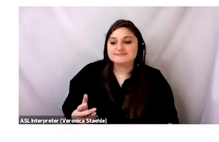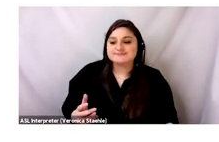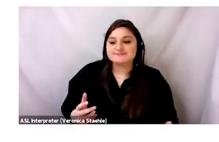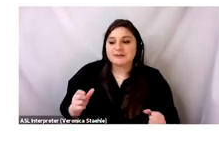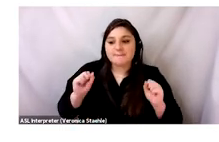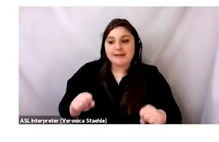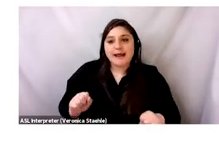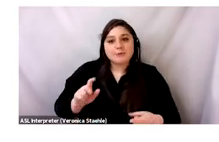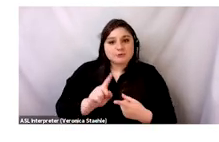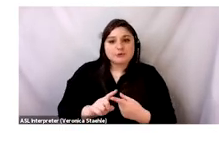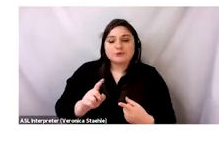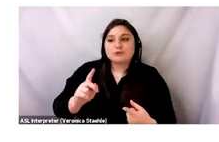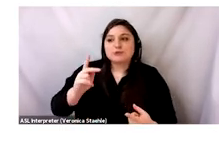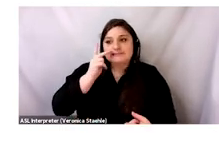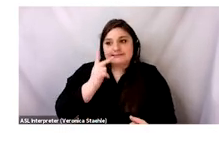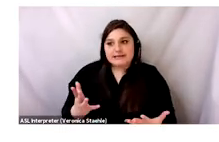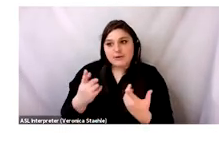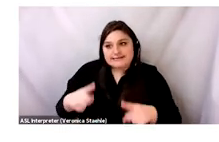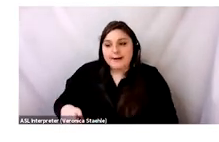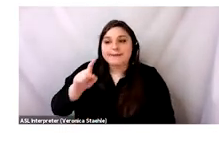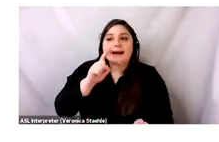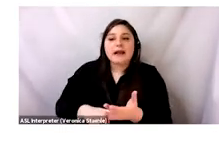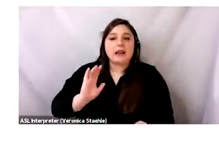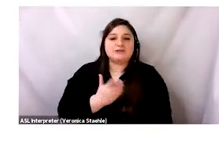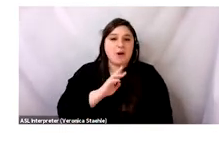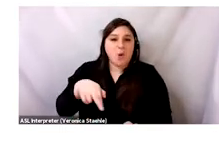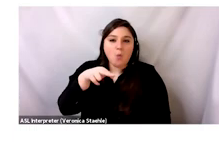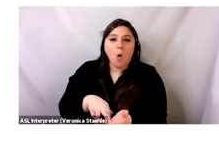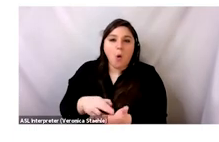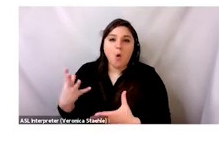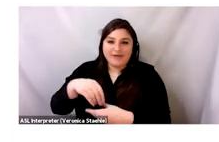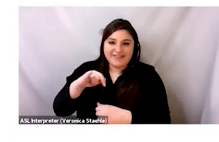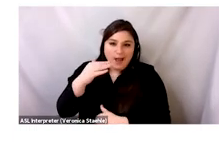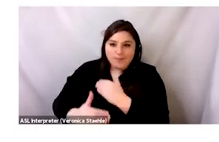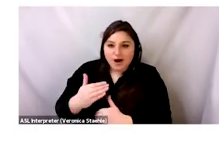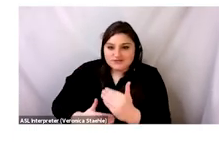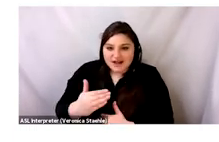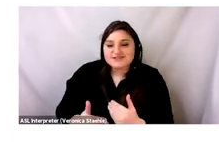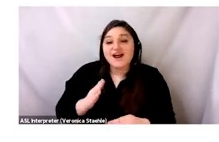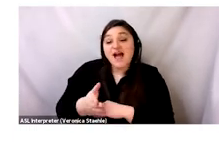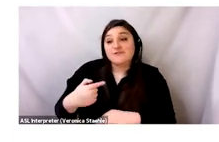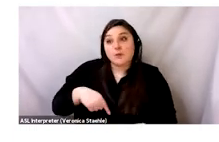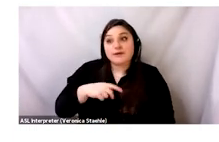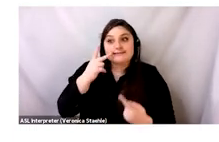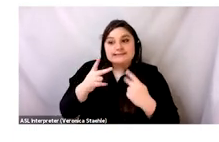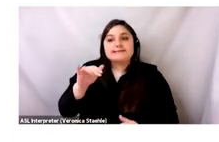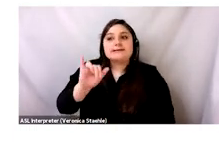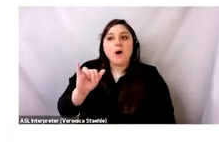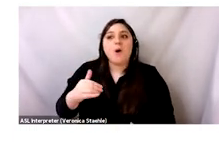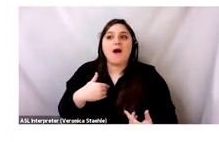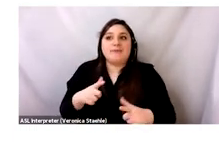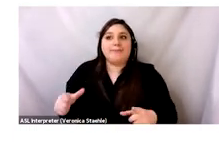seeing and again, acknowledging the part that we each play. And once we see how much of